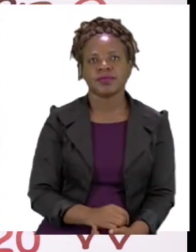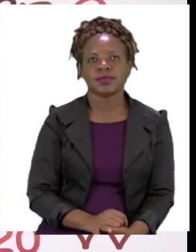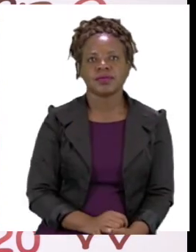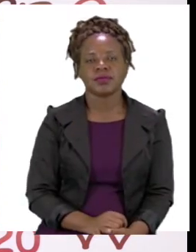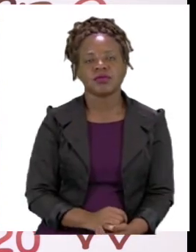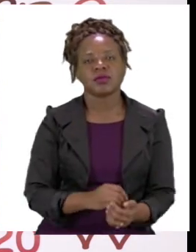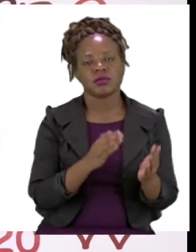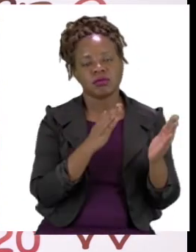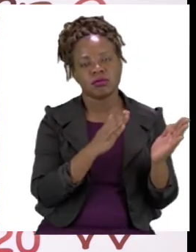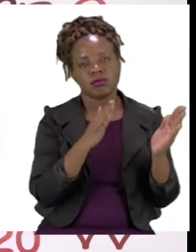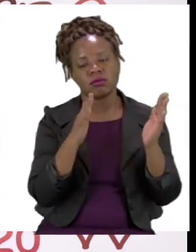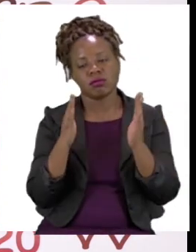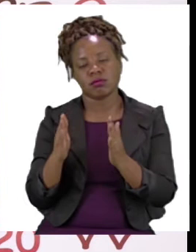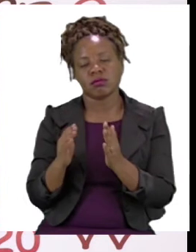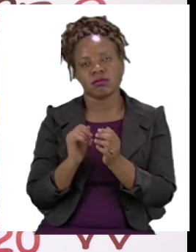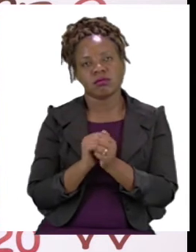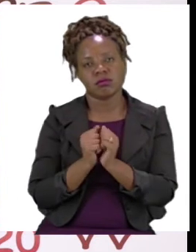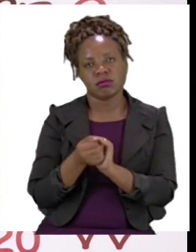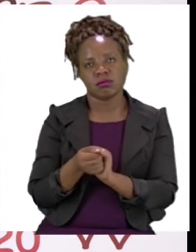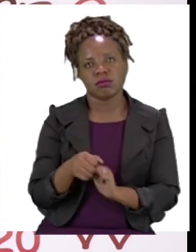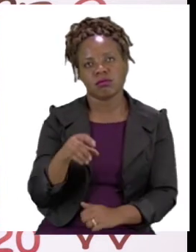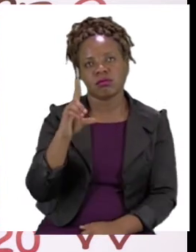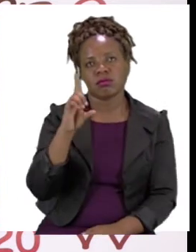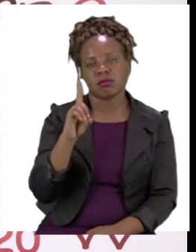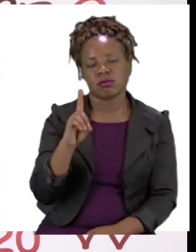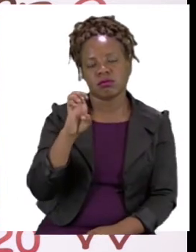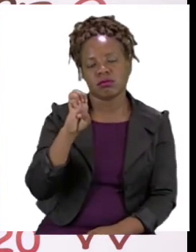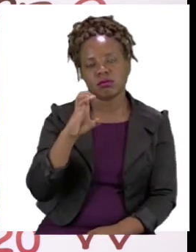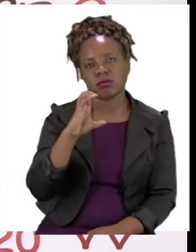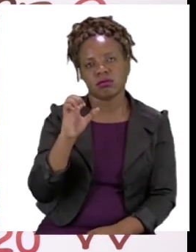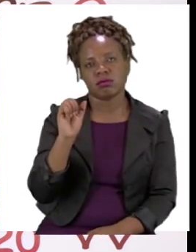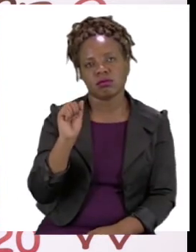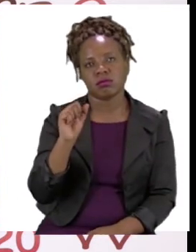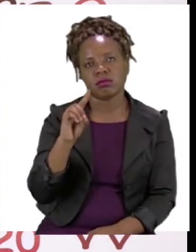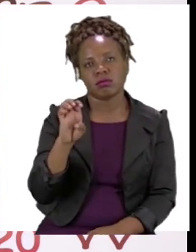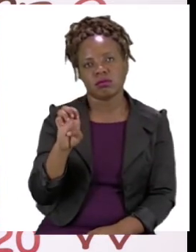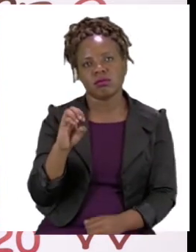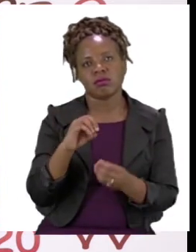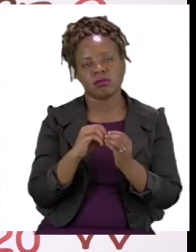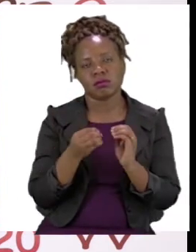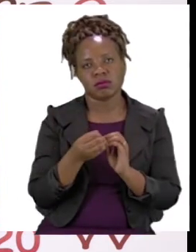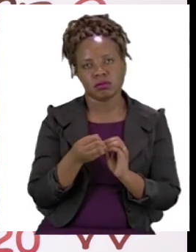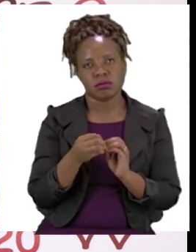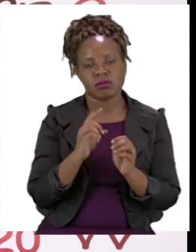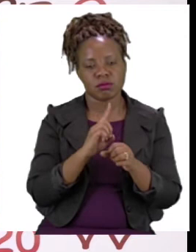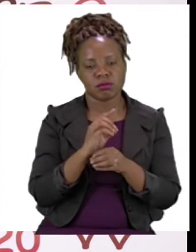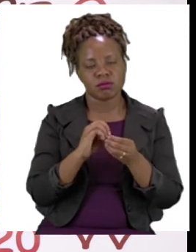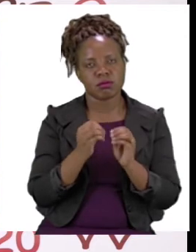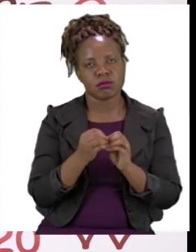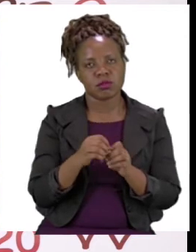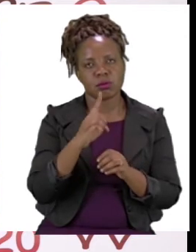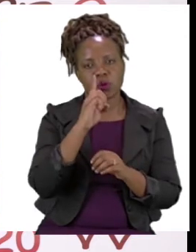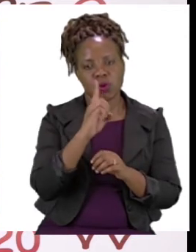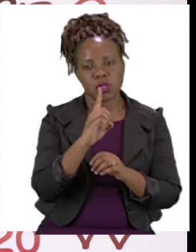change this sum into decade numbers. So we're going to take the first number which is 1 and then we're